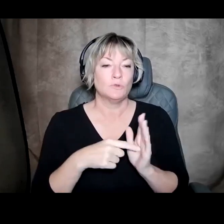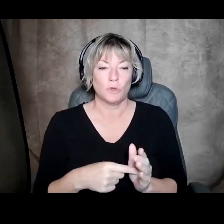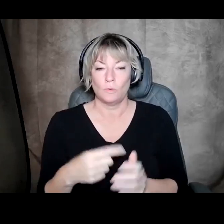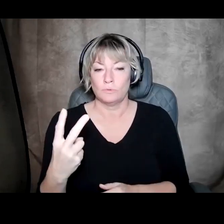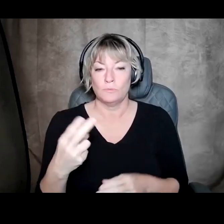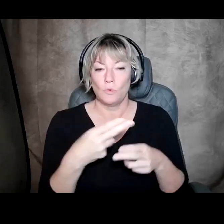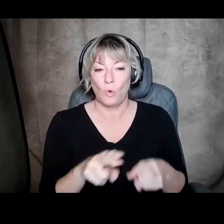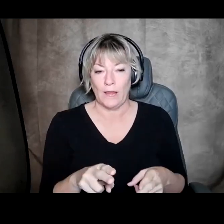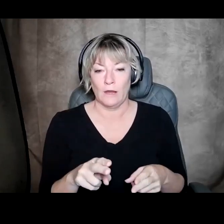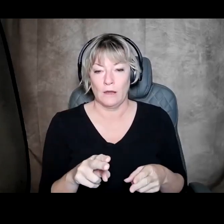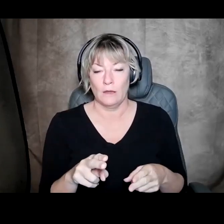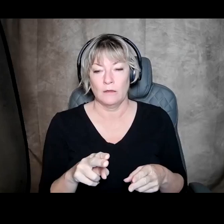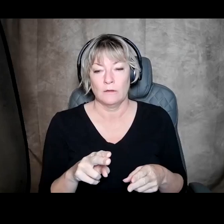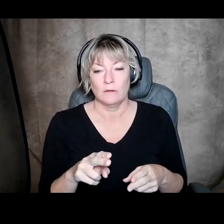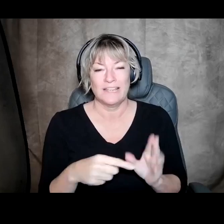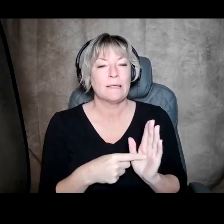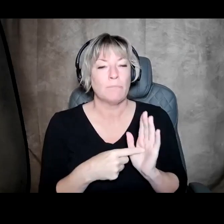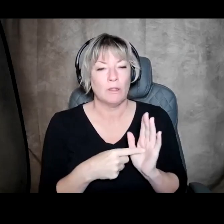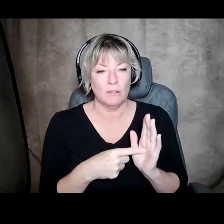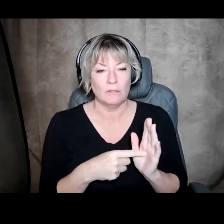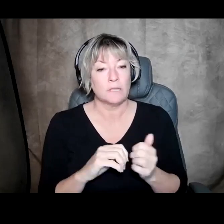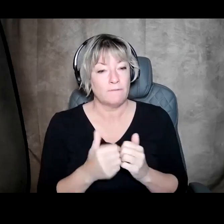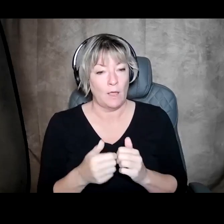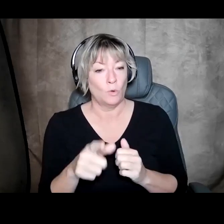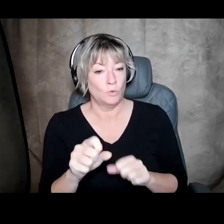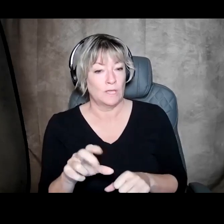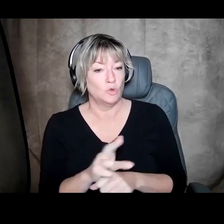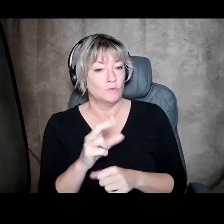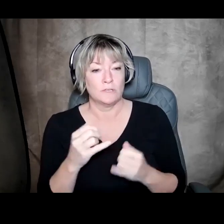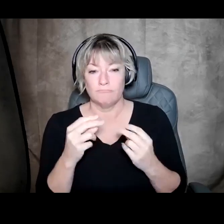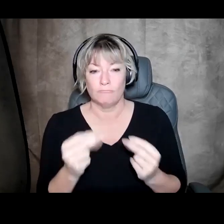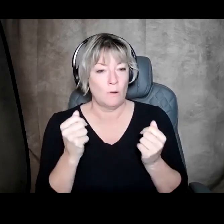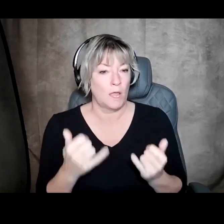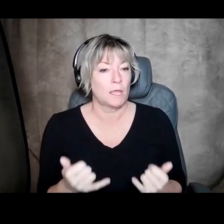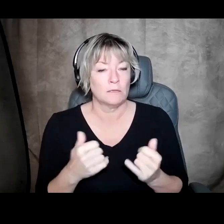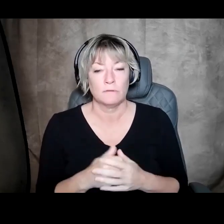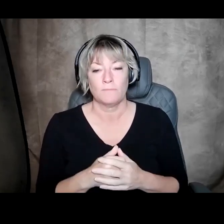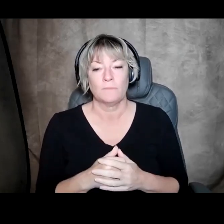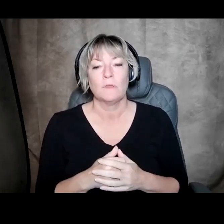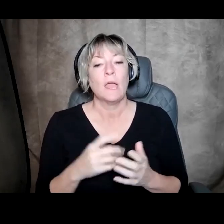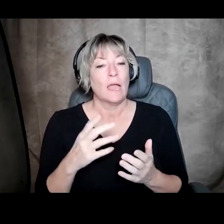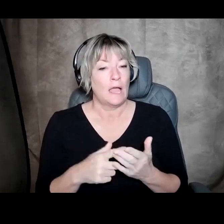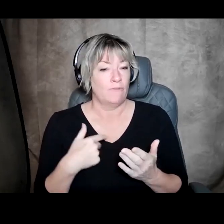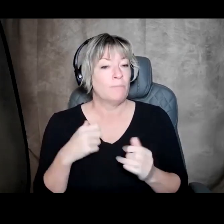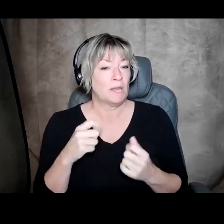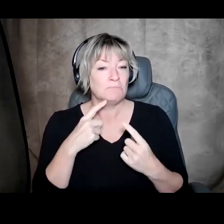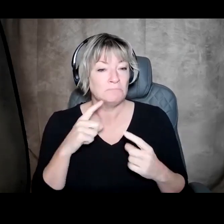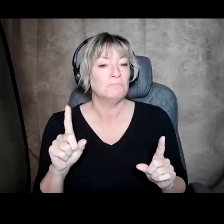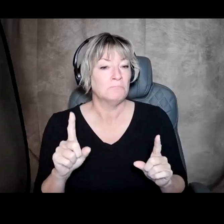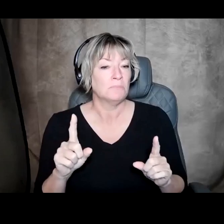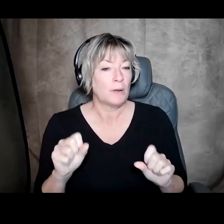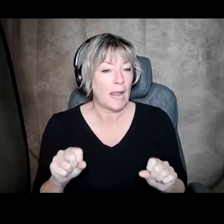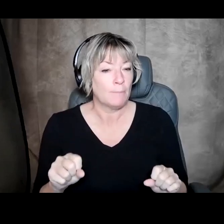examples of how you can use this immediately. And what I've been able to do is